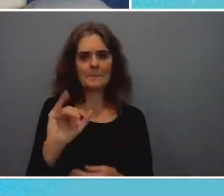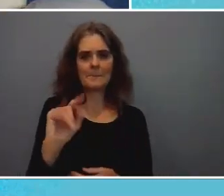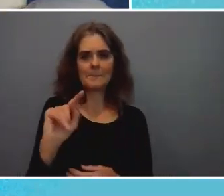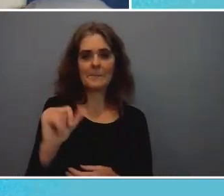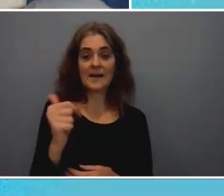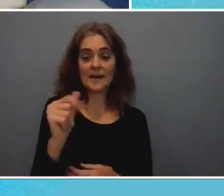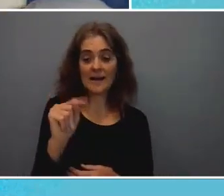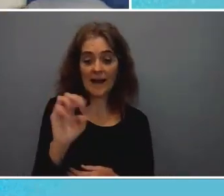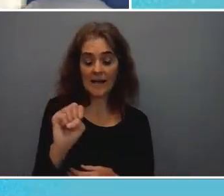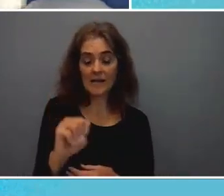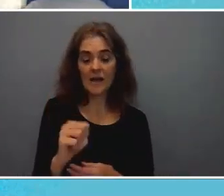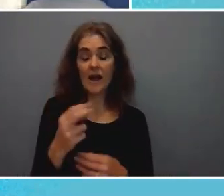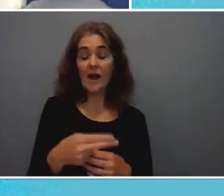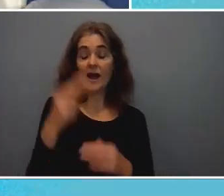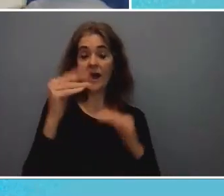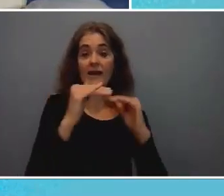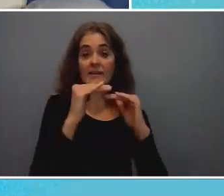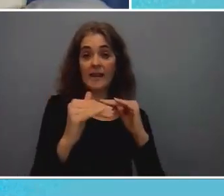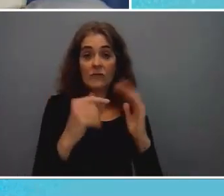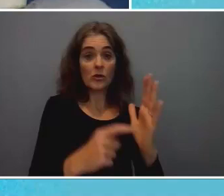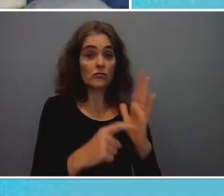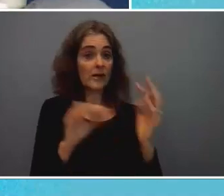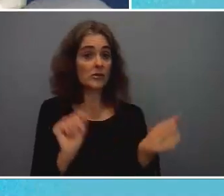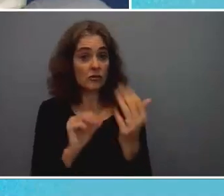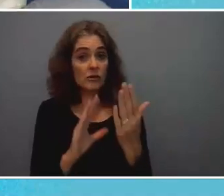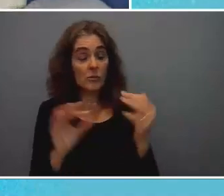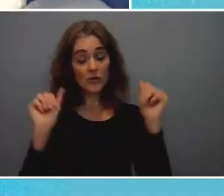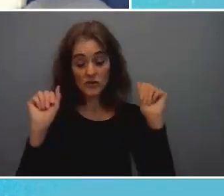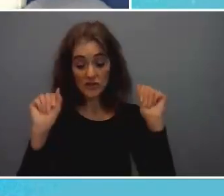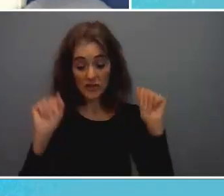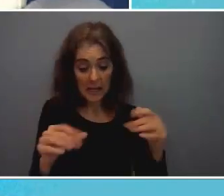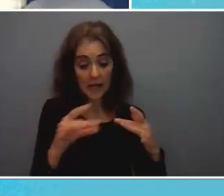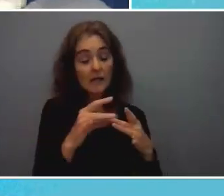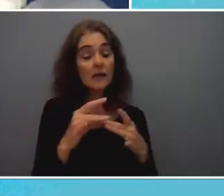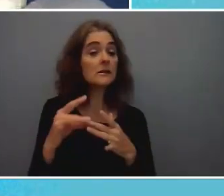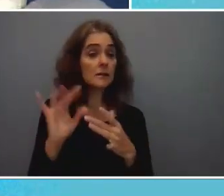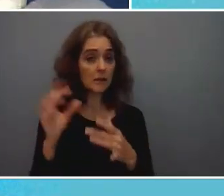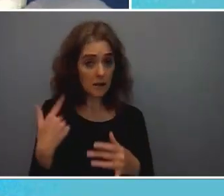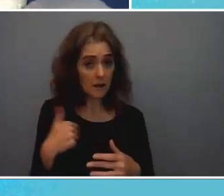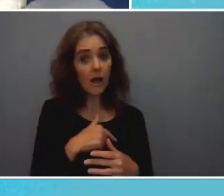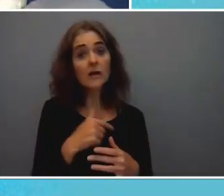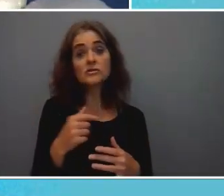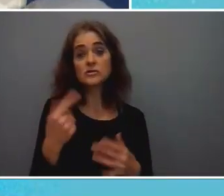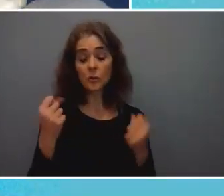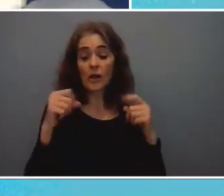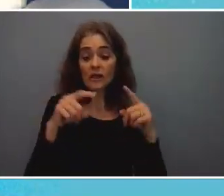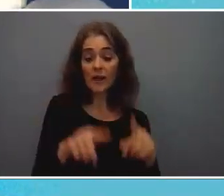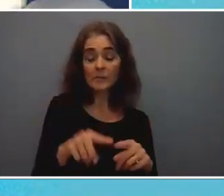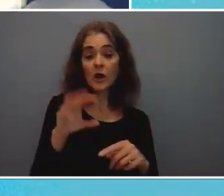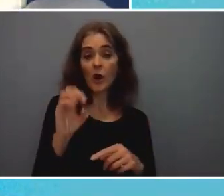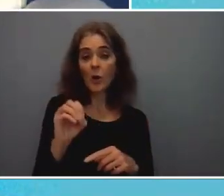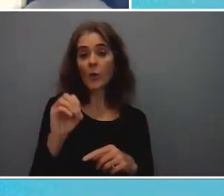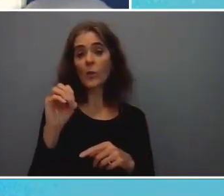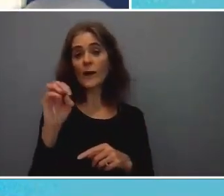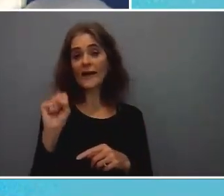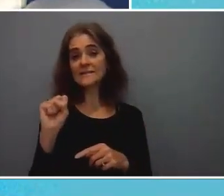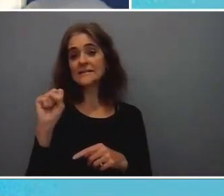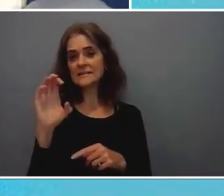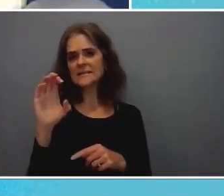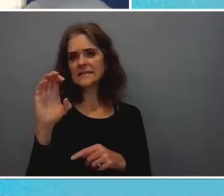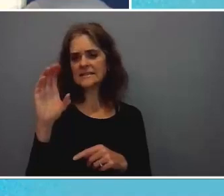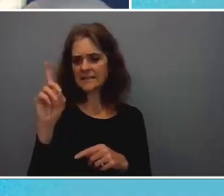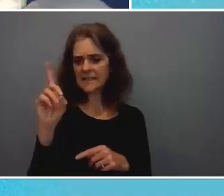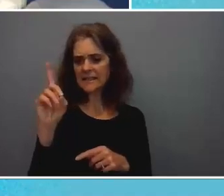regulatory approach can can certainly bring us into alignment just like the oecd's ai principles have brought us a little